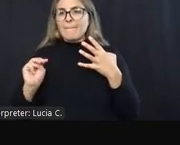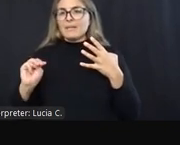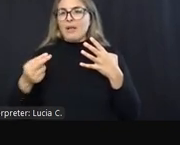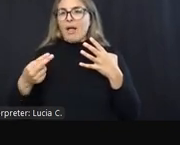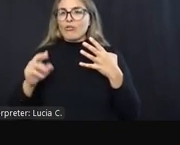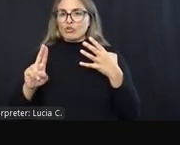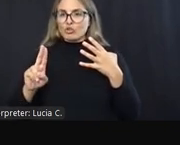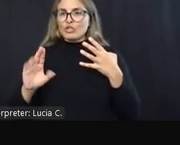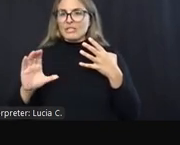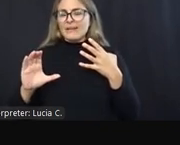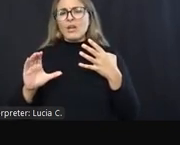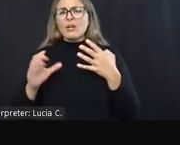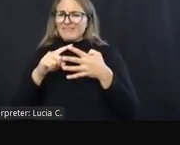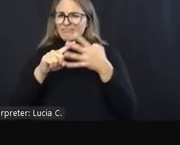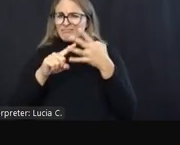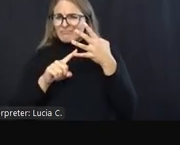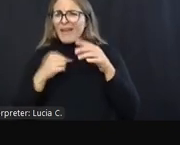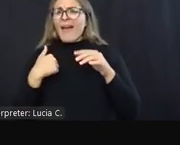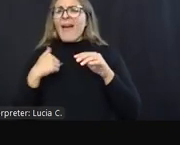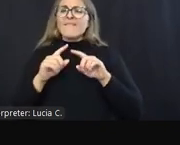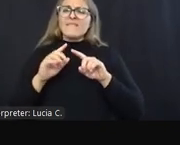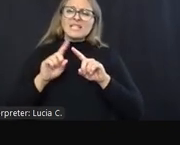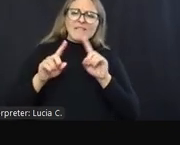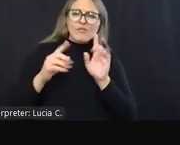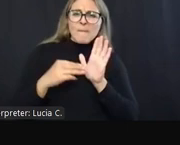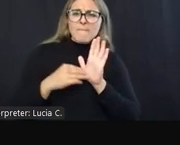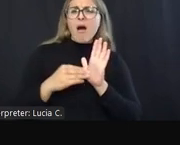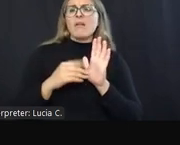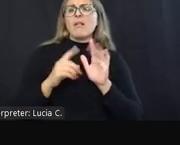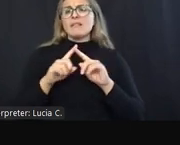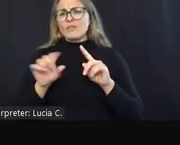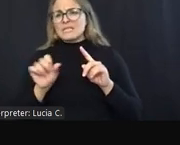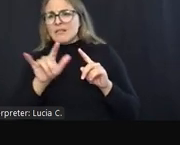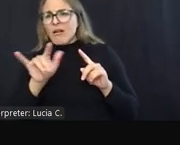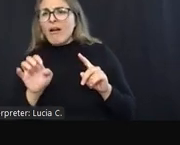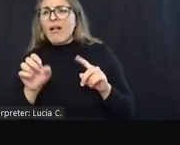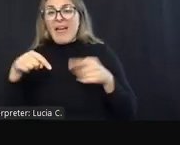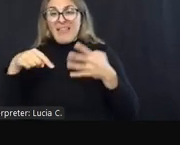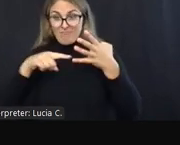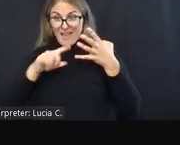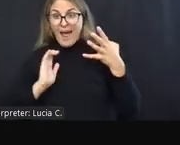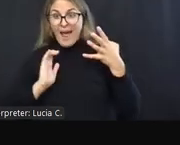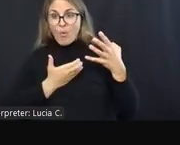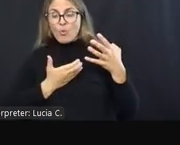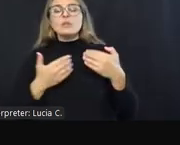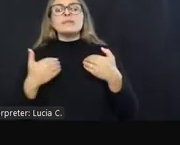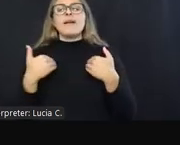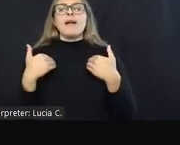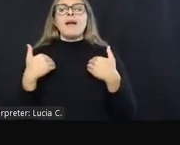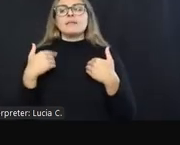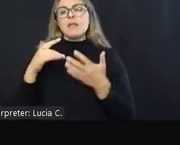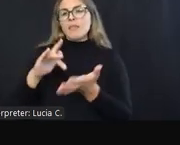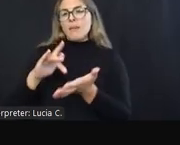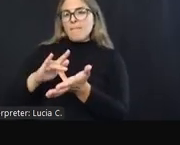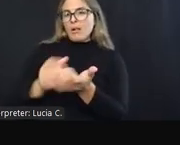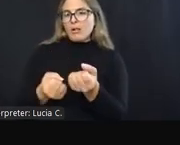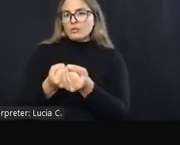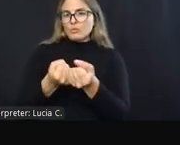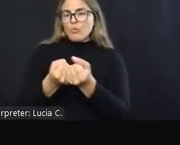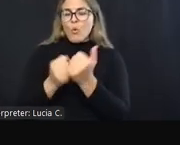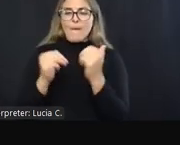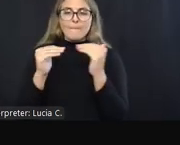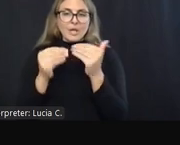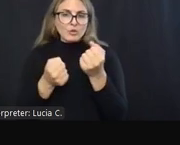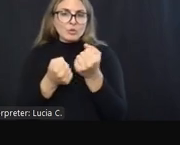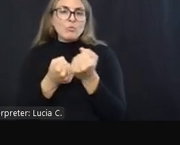all are a slightly different model. And this mental health urgent care will have the medical support, peer support,